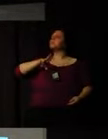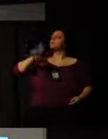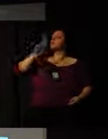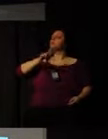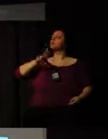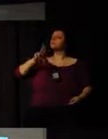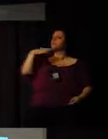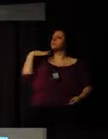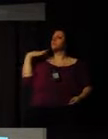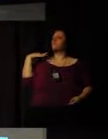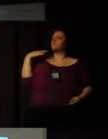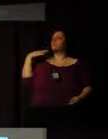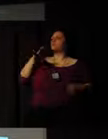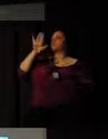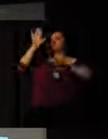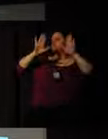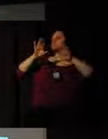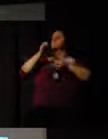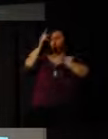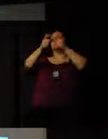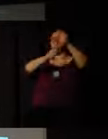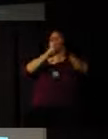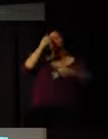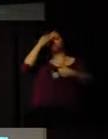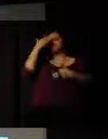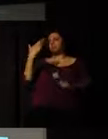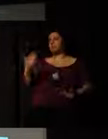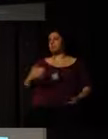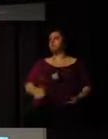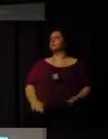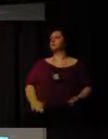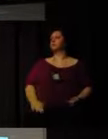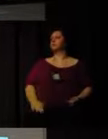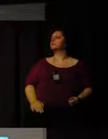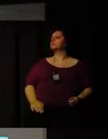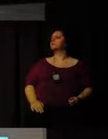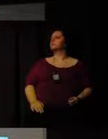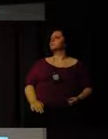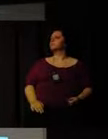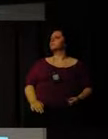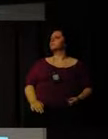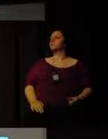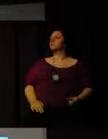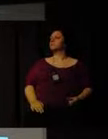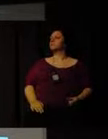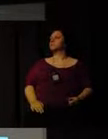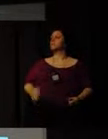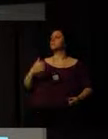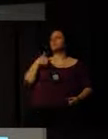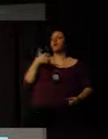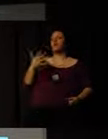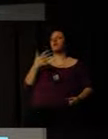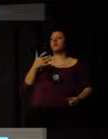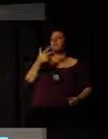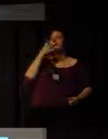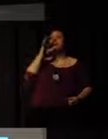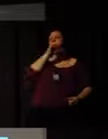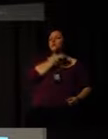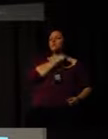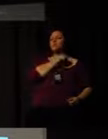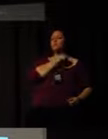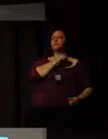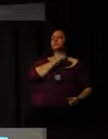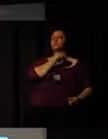A few. Okay. Thank you. So I want to talk about, really quickly, the history of